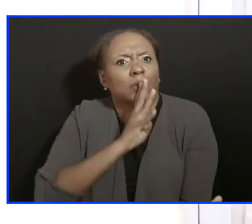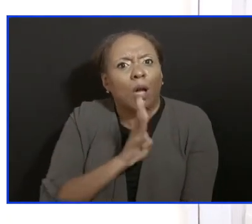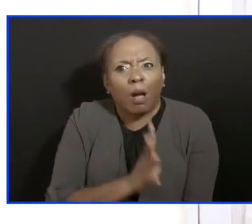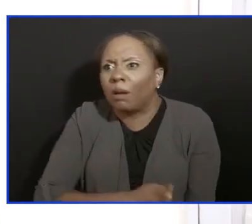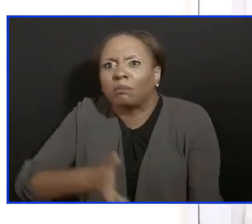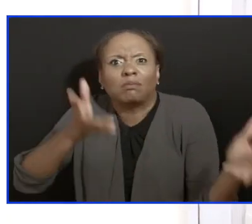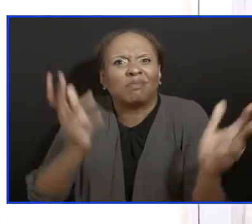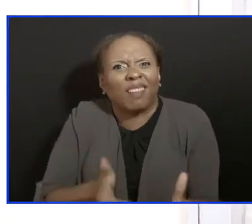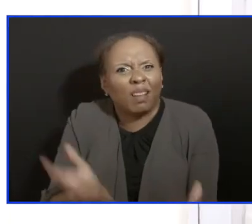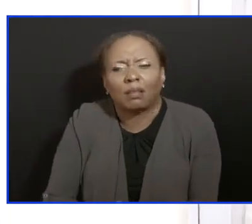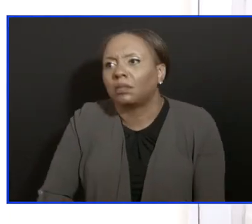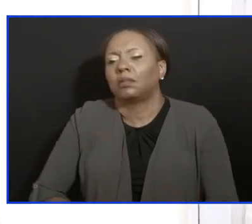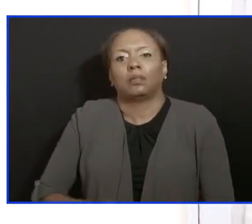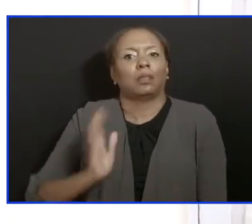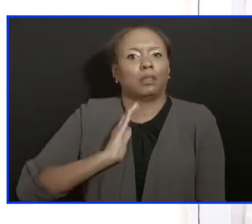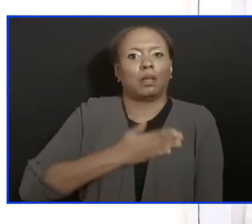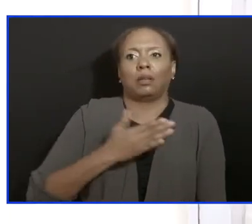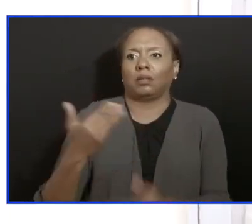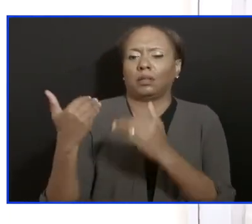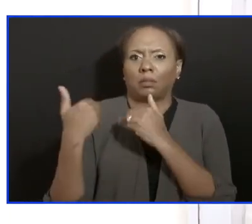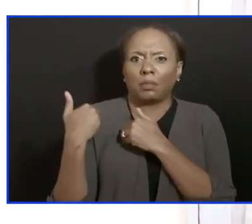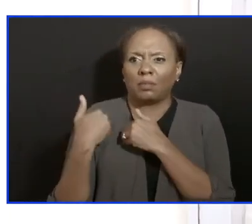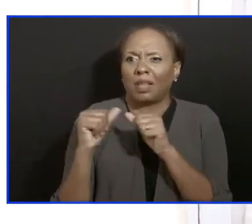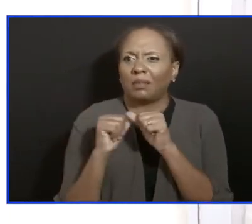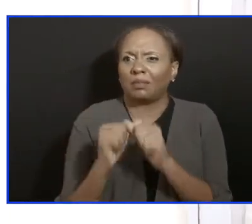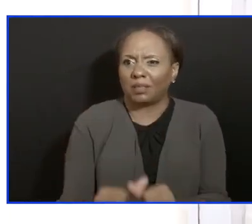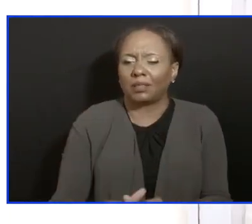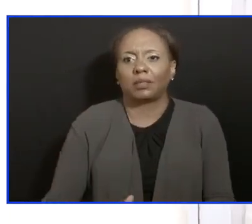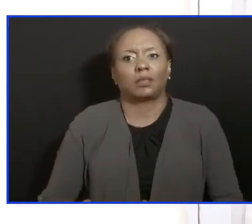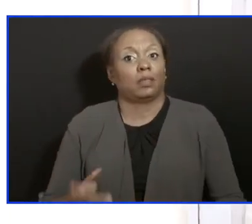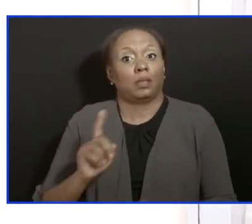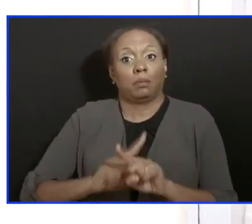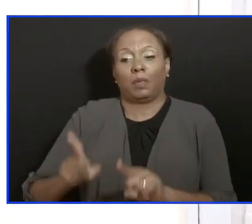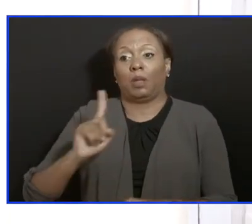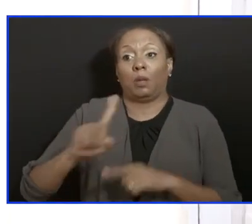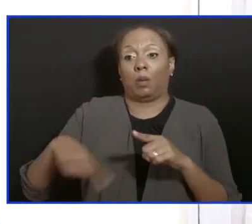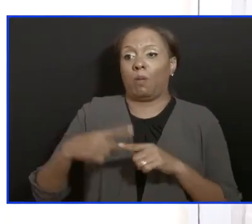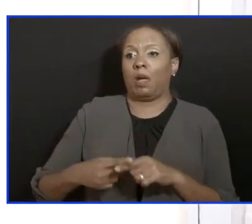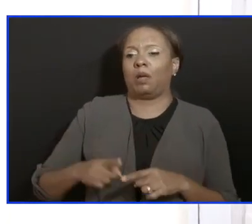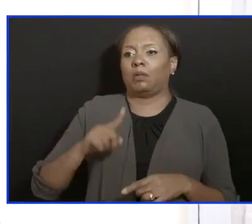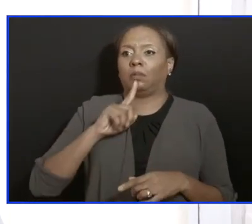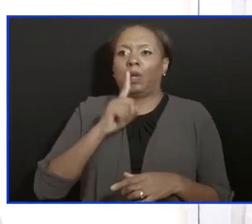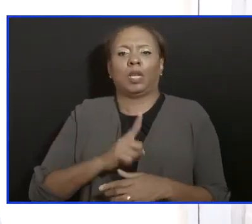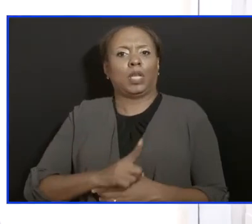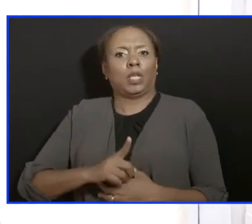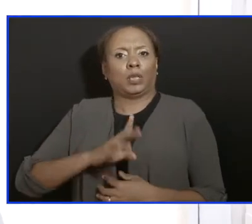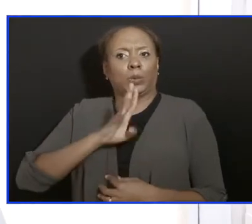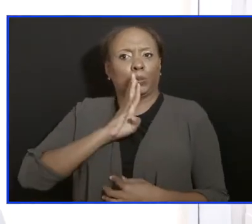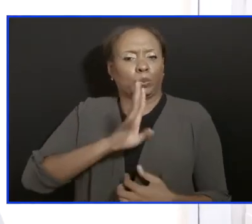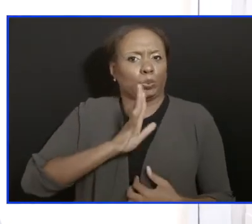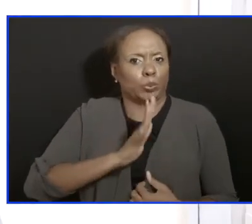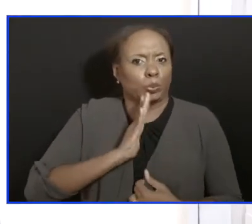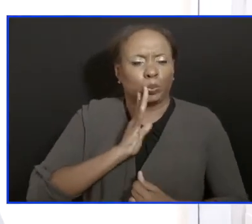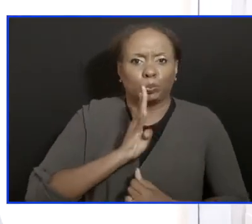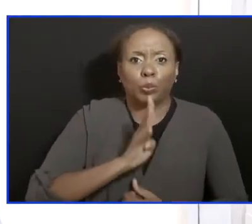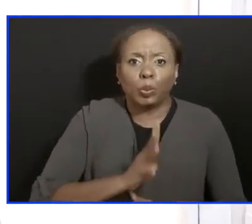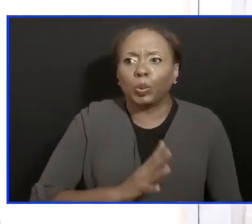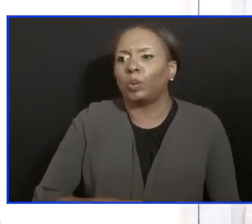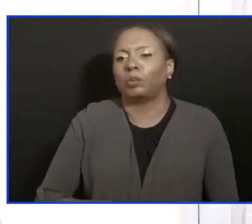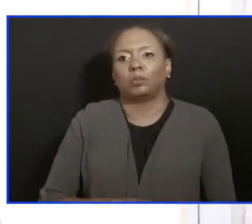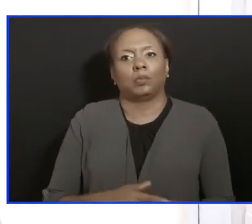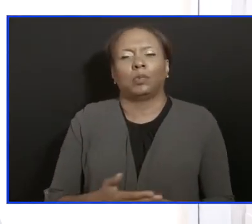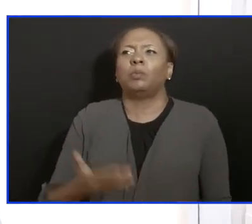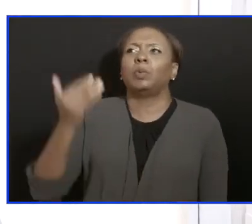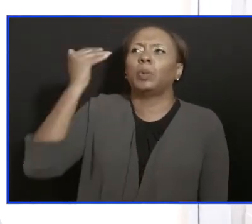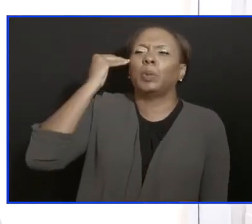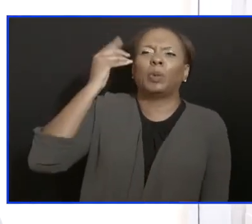that is our solemn duty. But we talk knowing full well that there is no single policy measure that the government